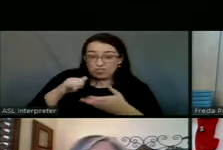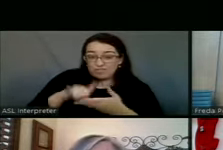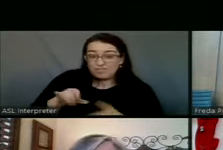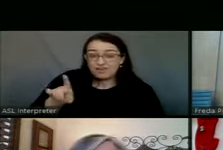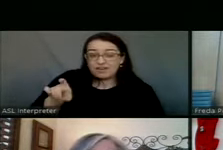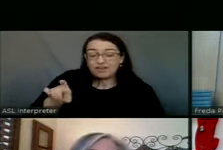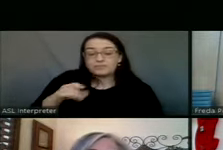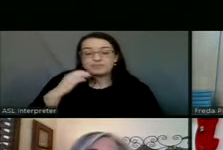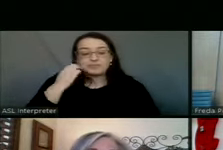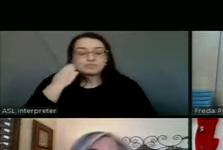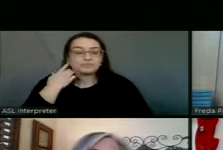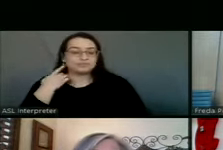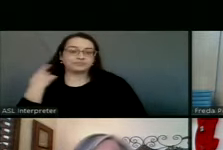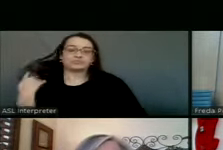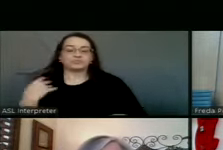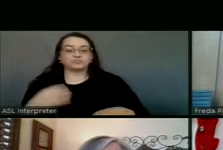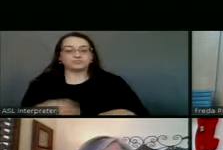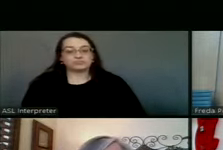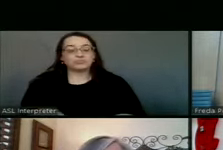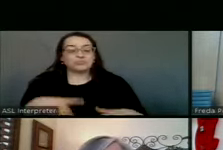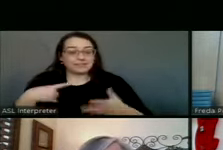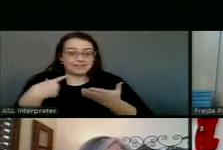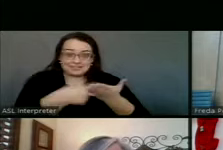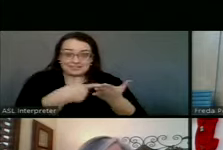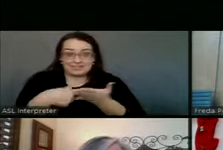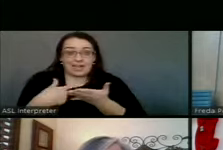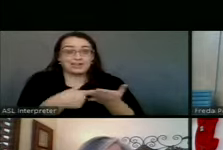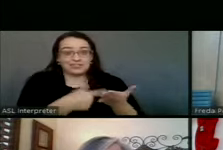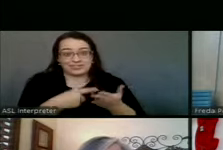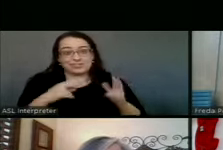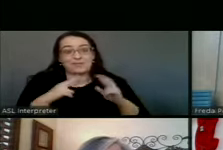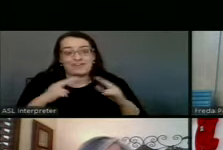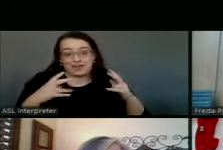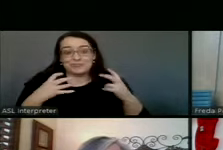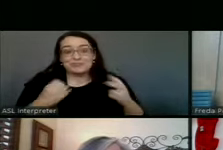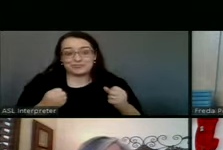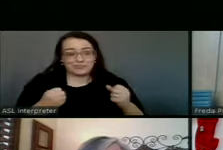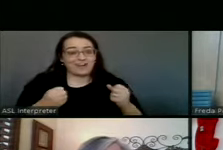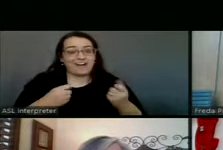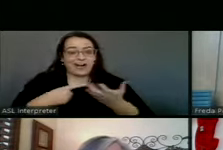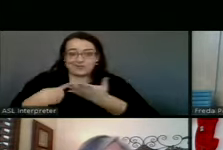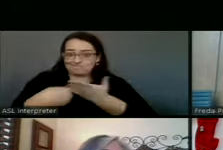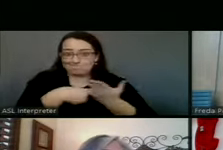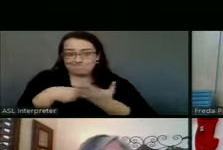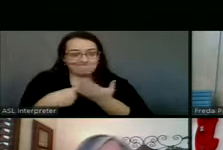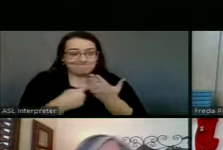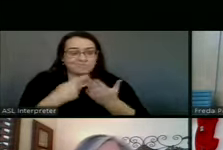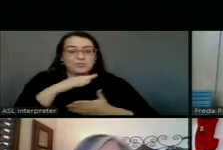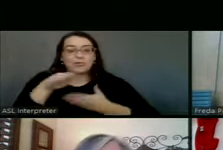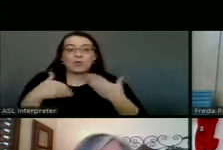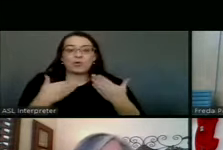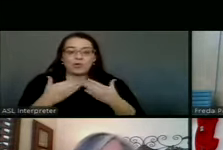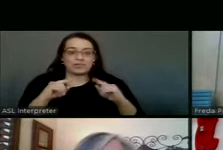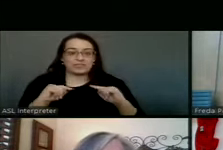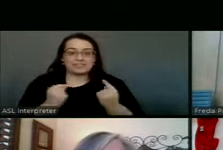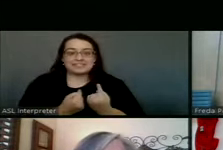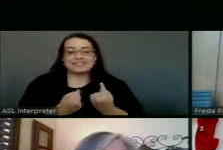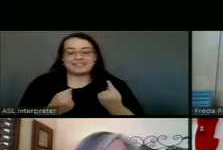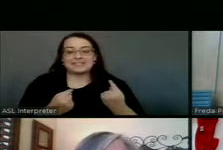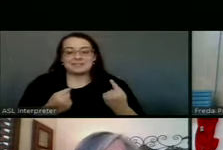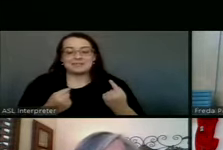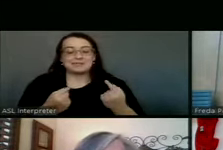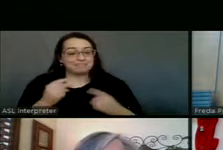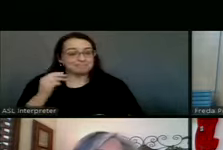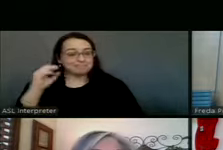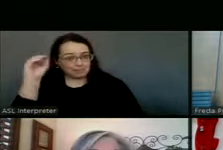So the discussions are very robust. Um, you know, everyone on the team has, um, has